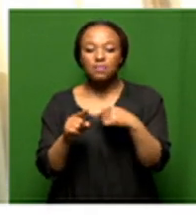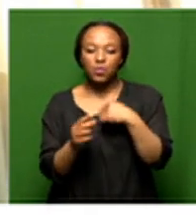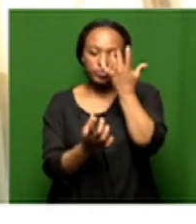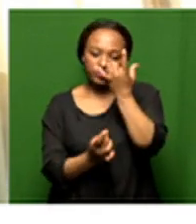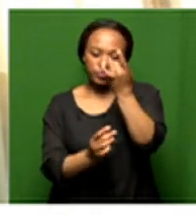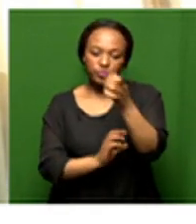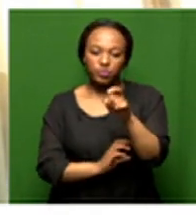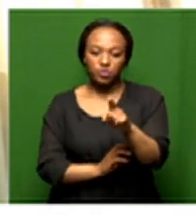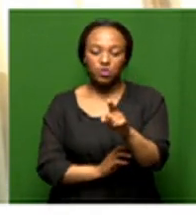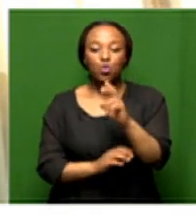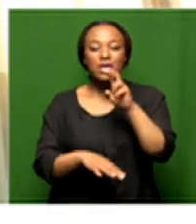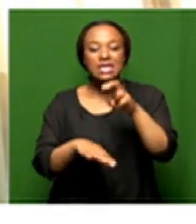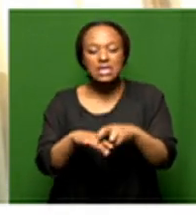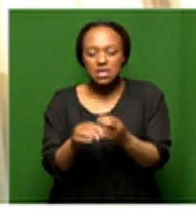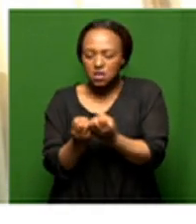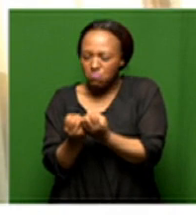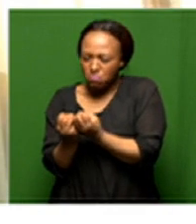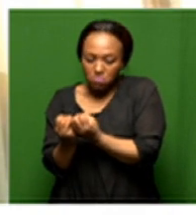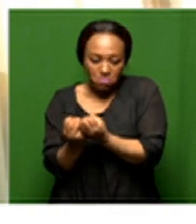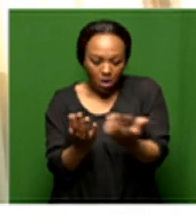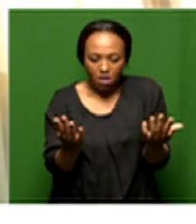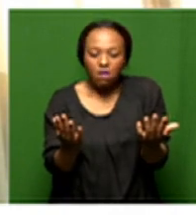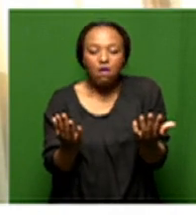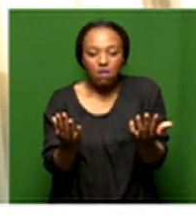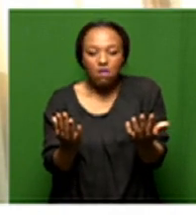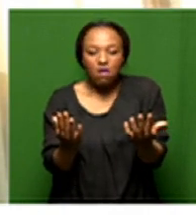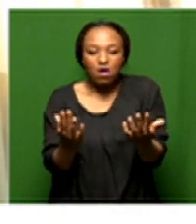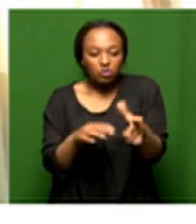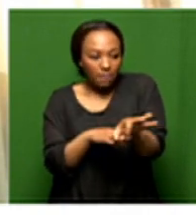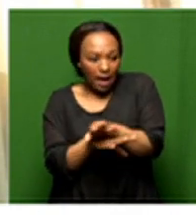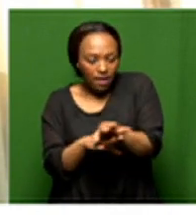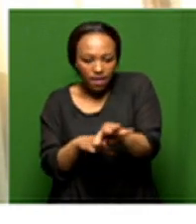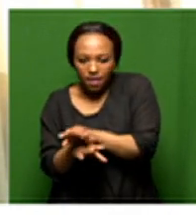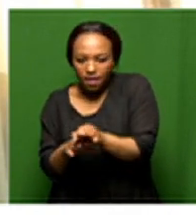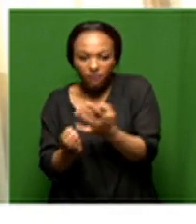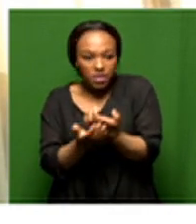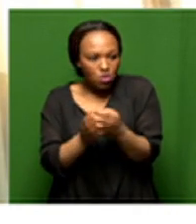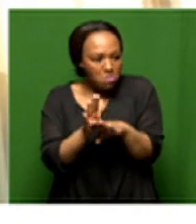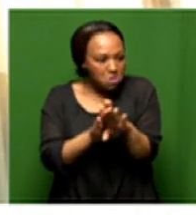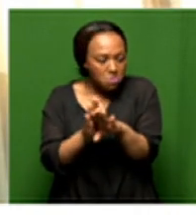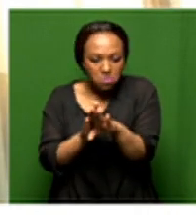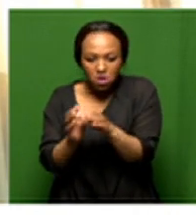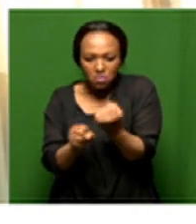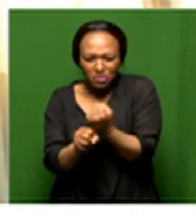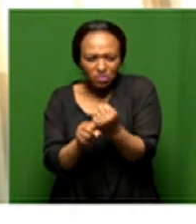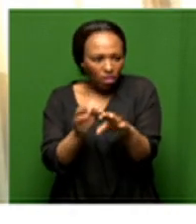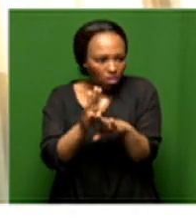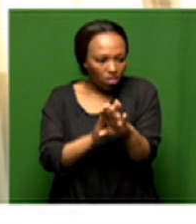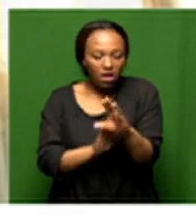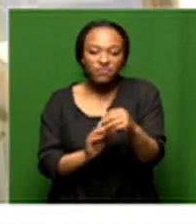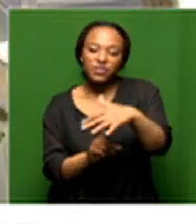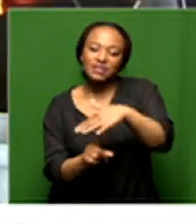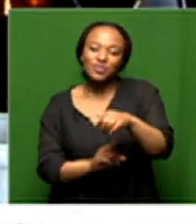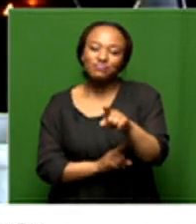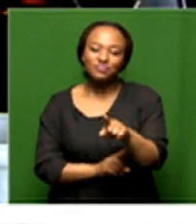the multiple interventions pillars if you like to to drive the economy out of this difficult situation and you